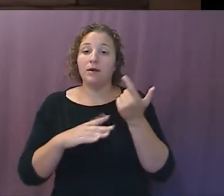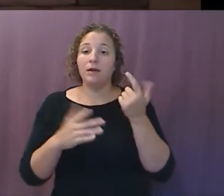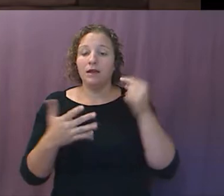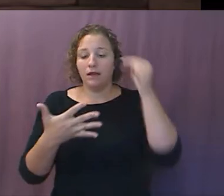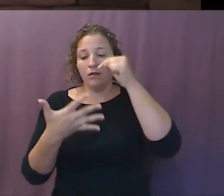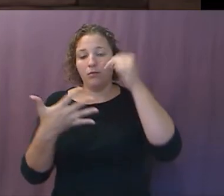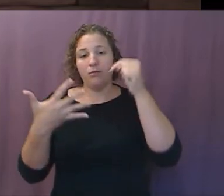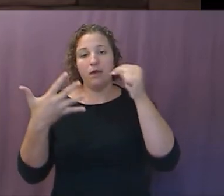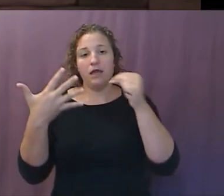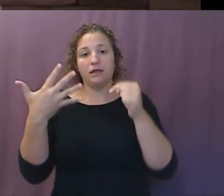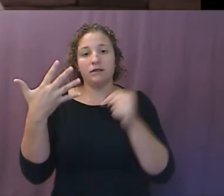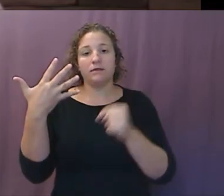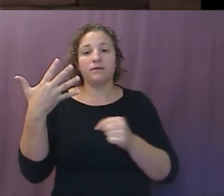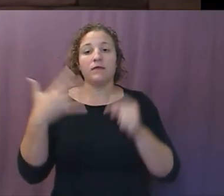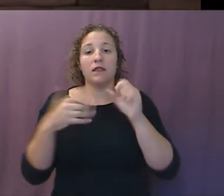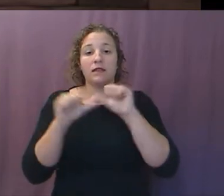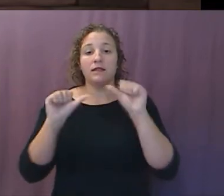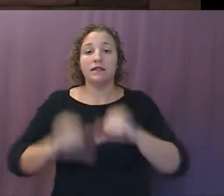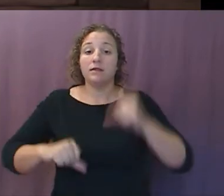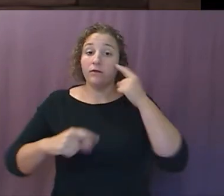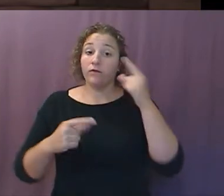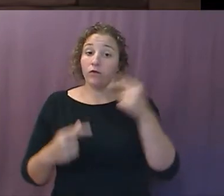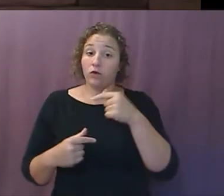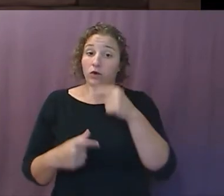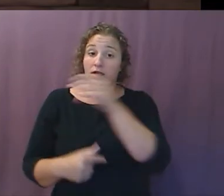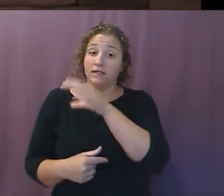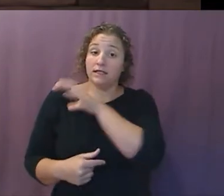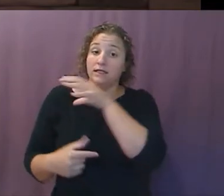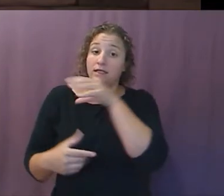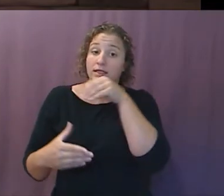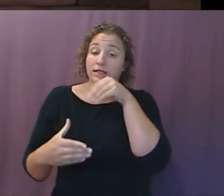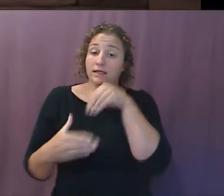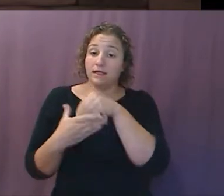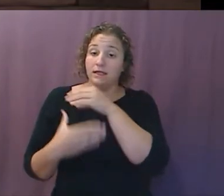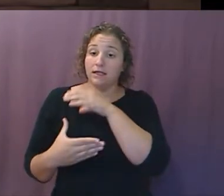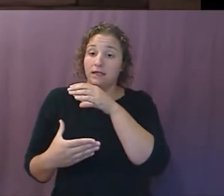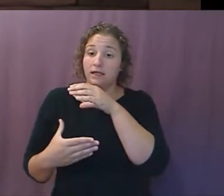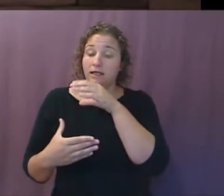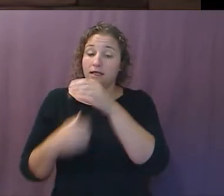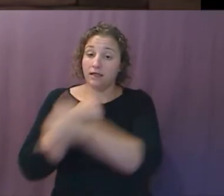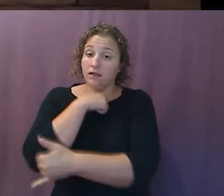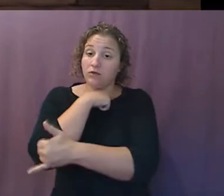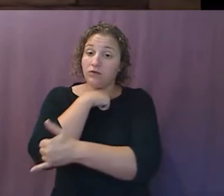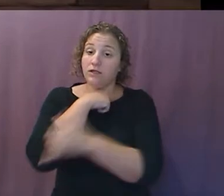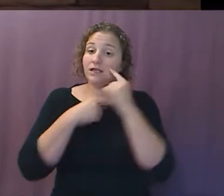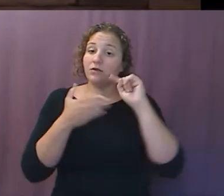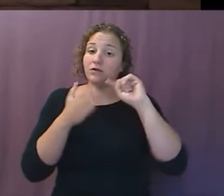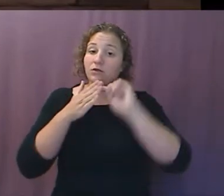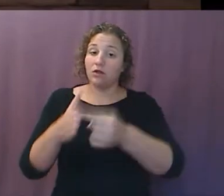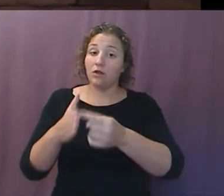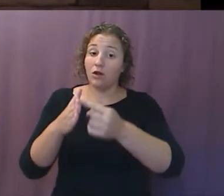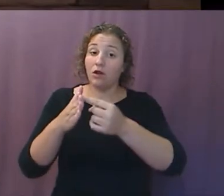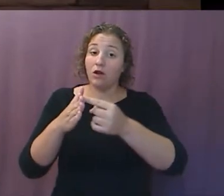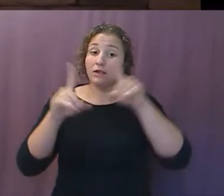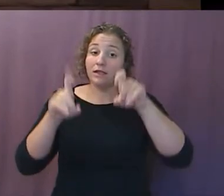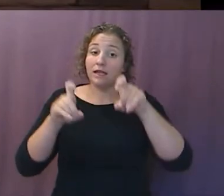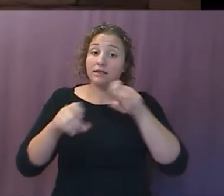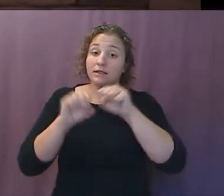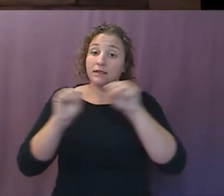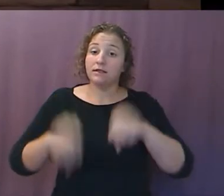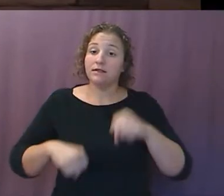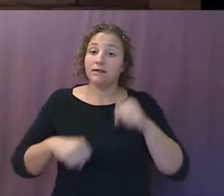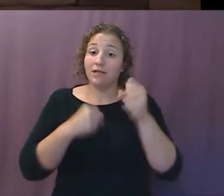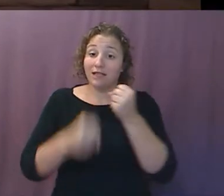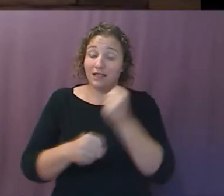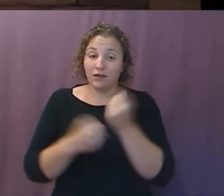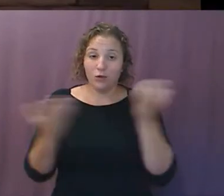and companies. Currently in pilot mode, new system will be rolled out in, what year? 2020. And